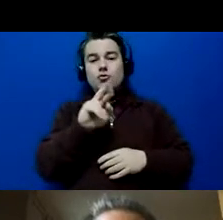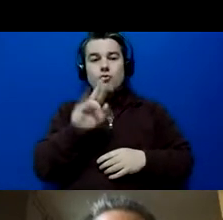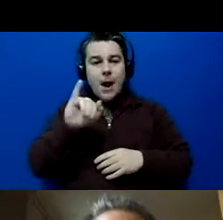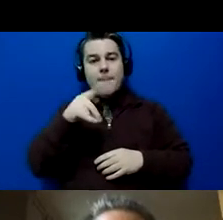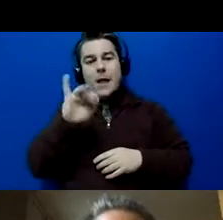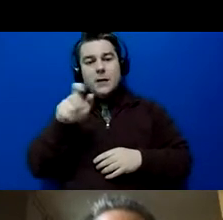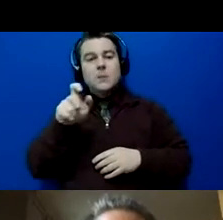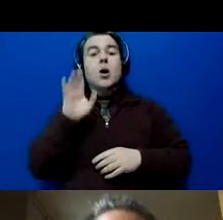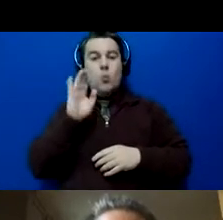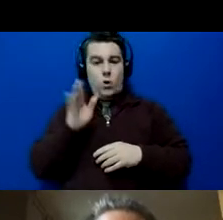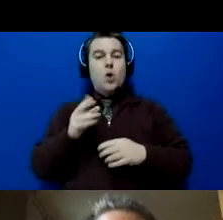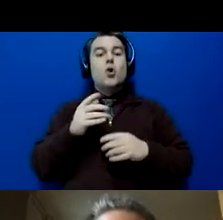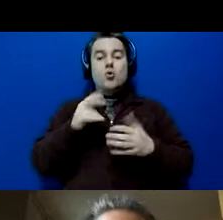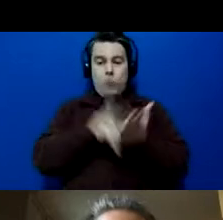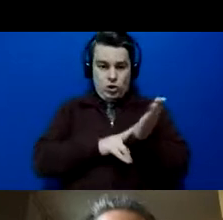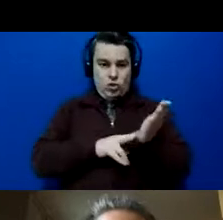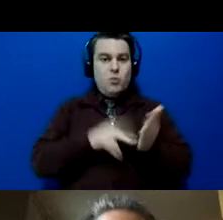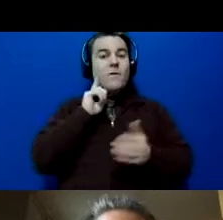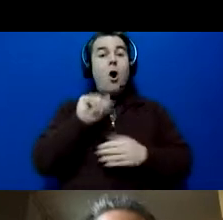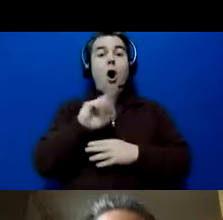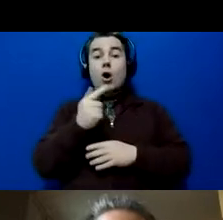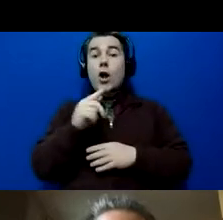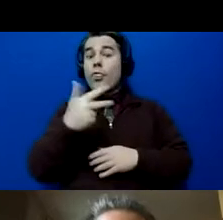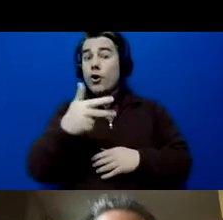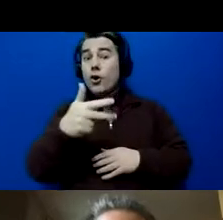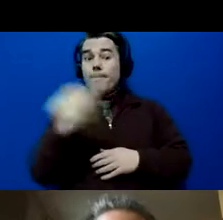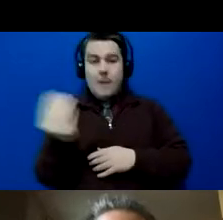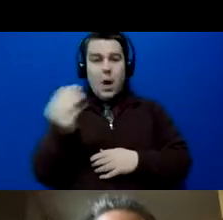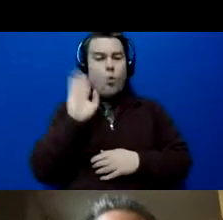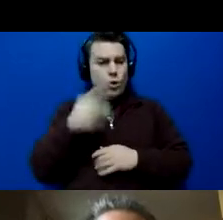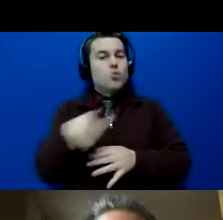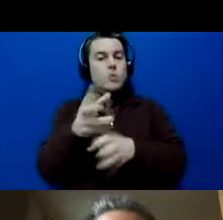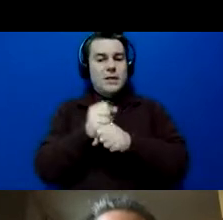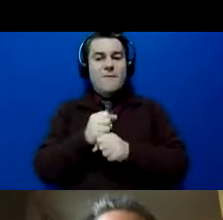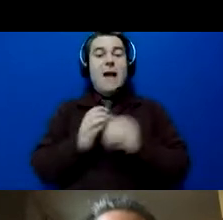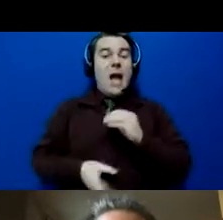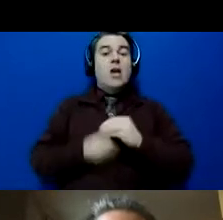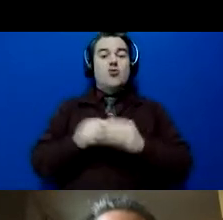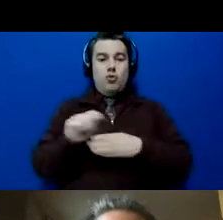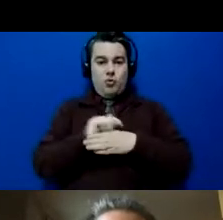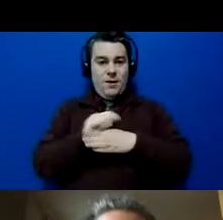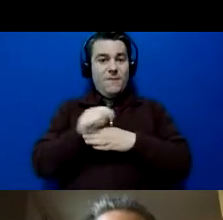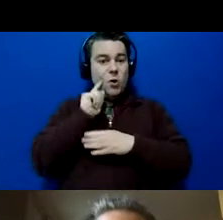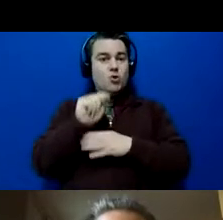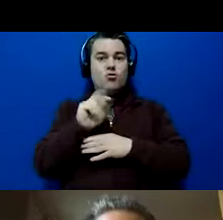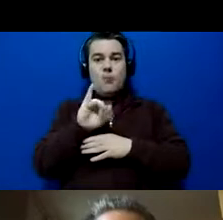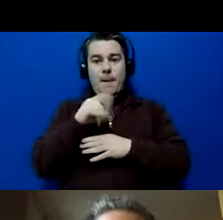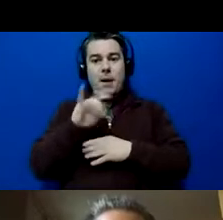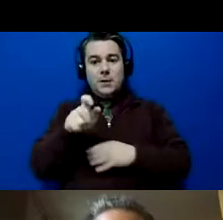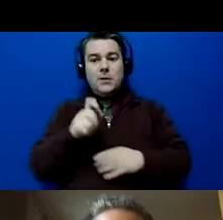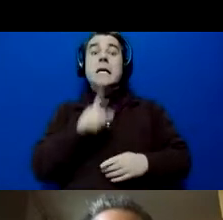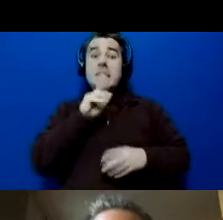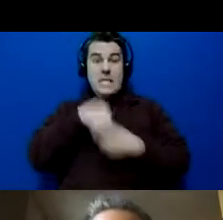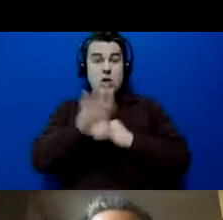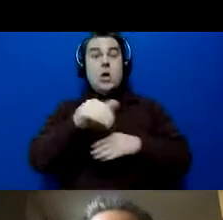and you will receive some extra training on the TriPlex. This is in your email. So